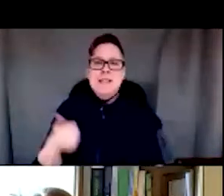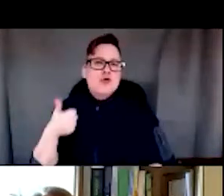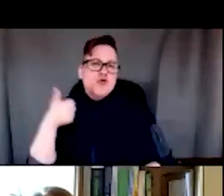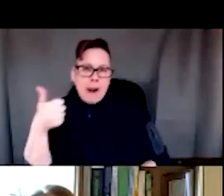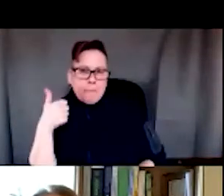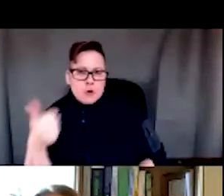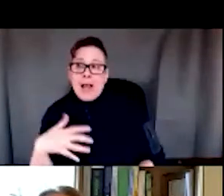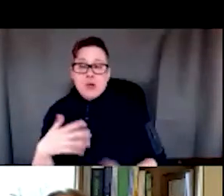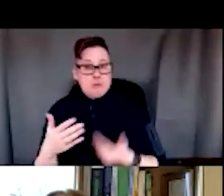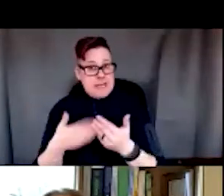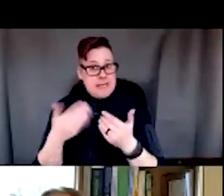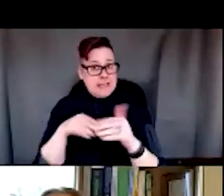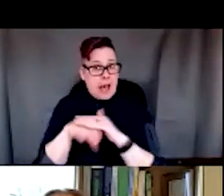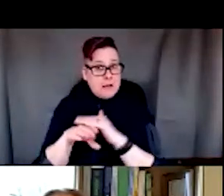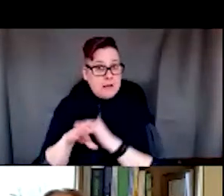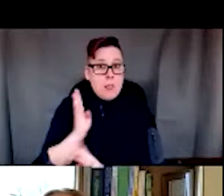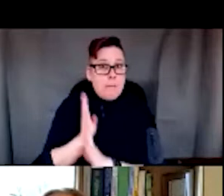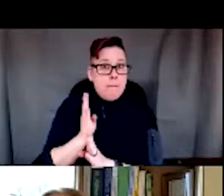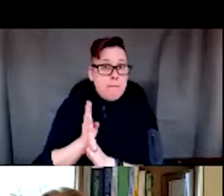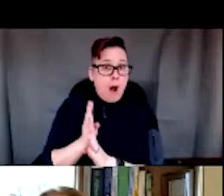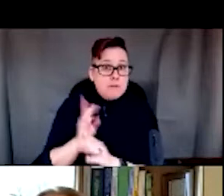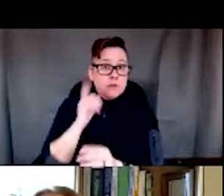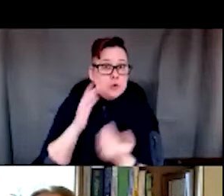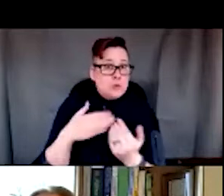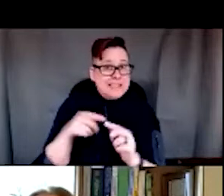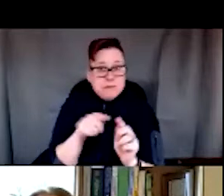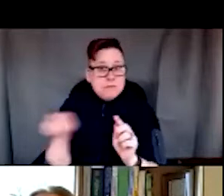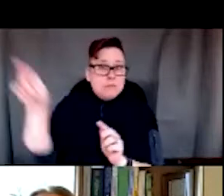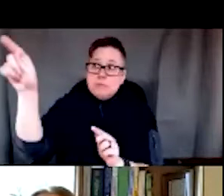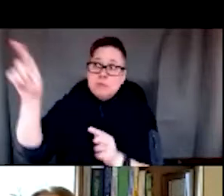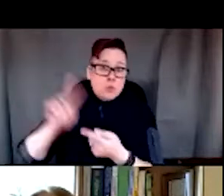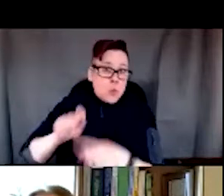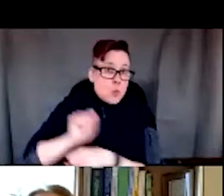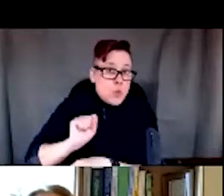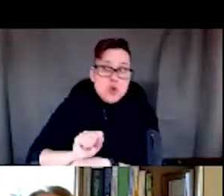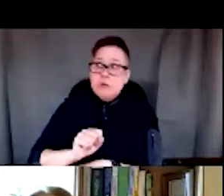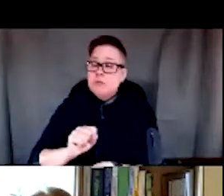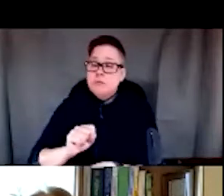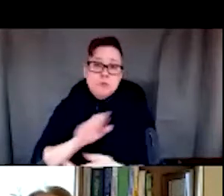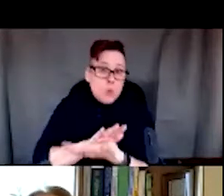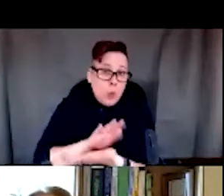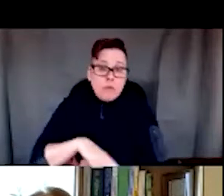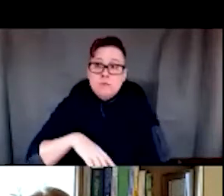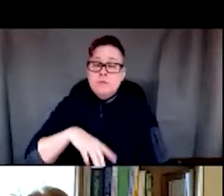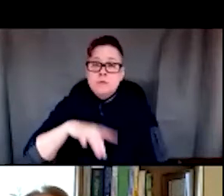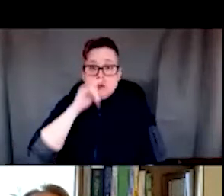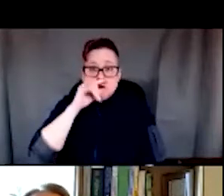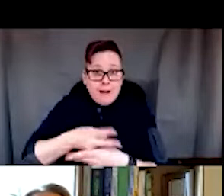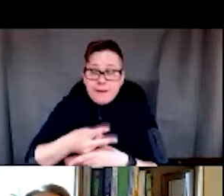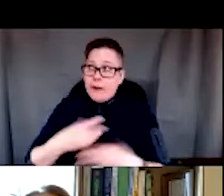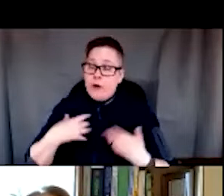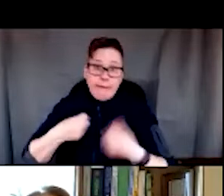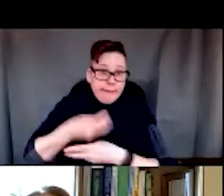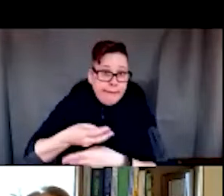Was there easy access to a bus line that could then get them to work, schools, childcare, healthcare,